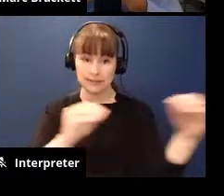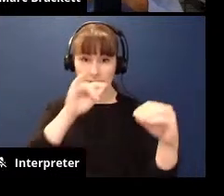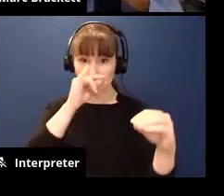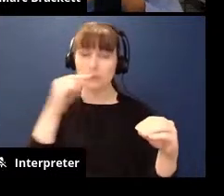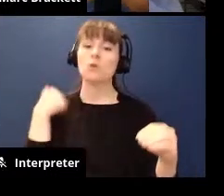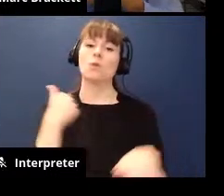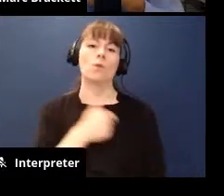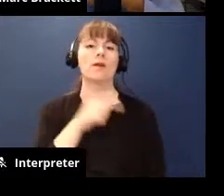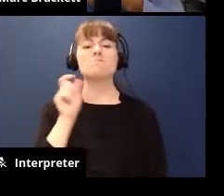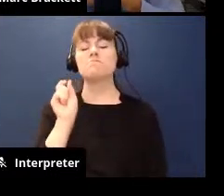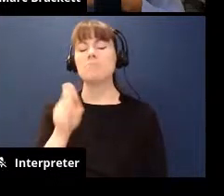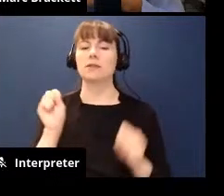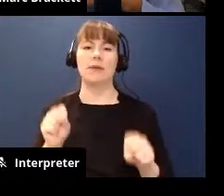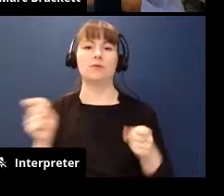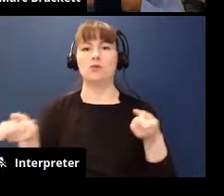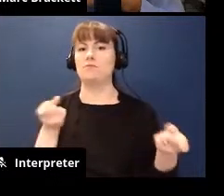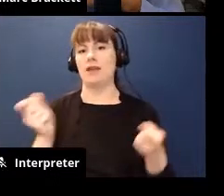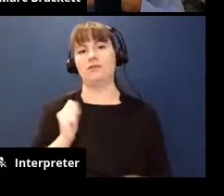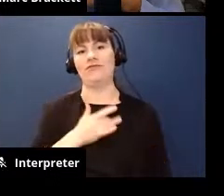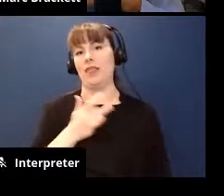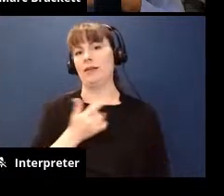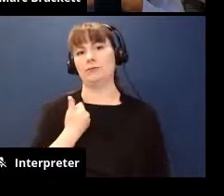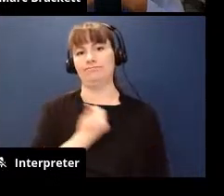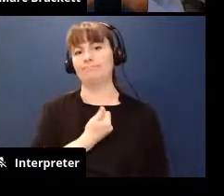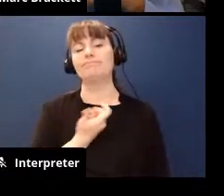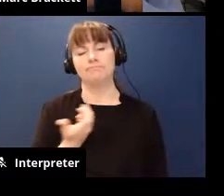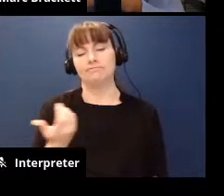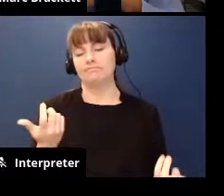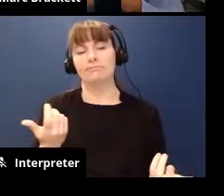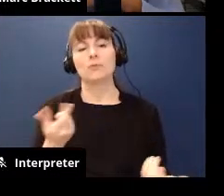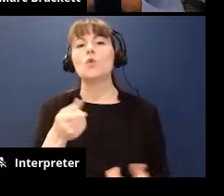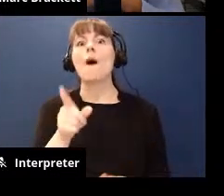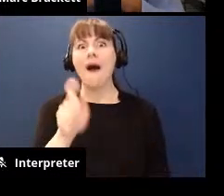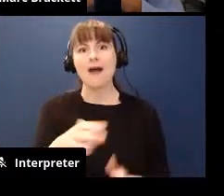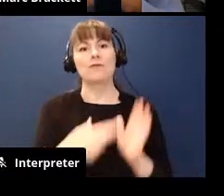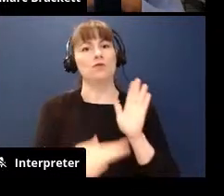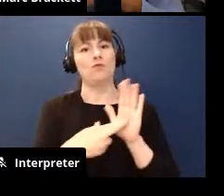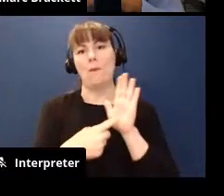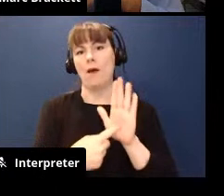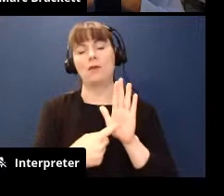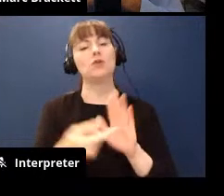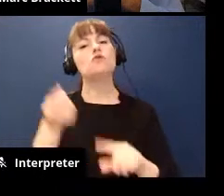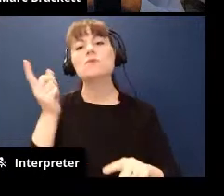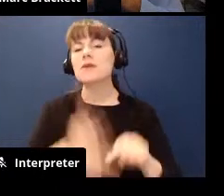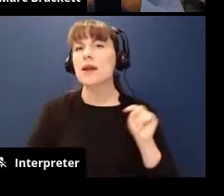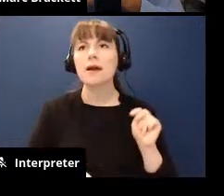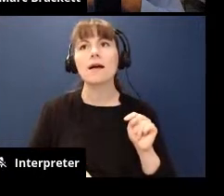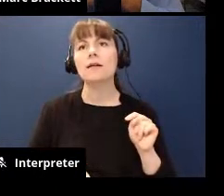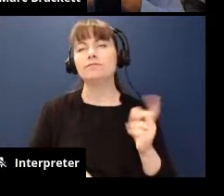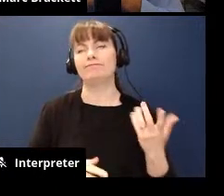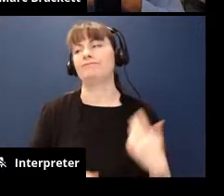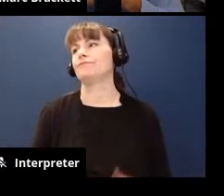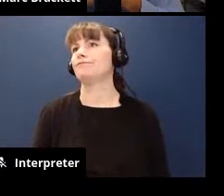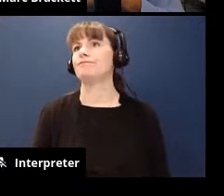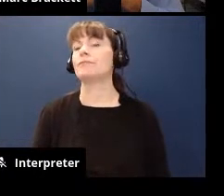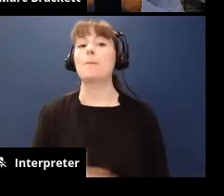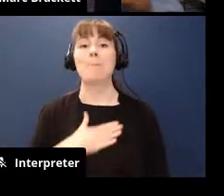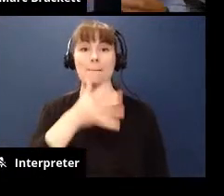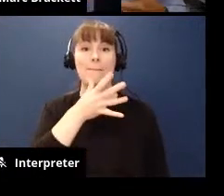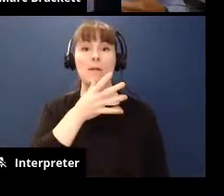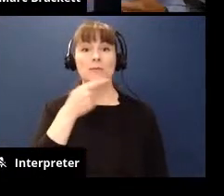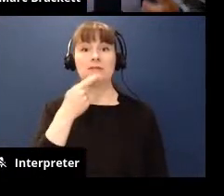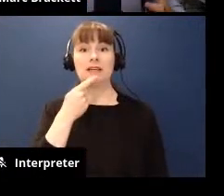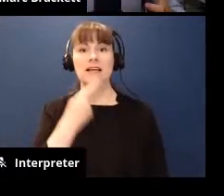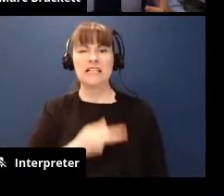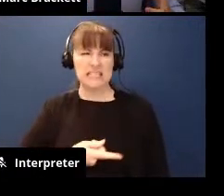have to be able to manage our own feelings like you've got to be the role model you can't like i don't know my you know i had my mom would say things